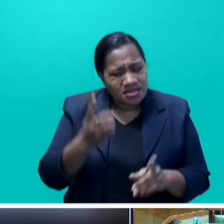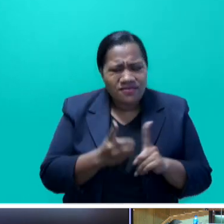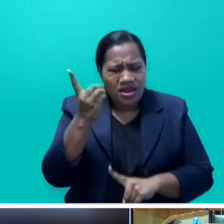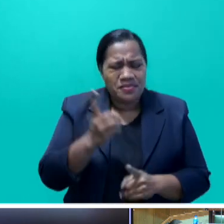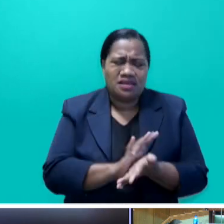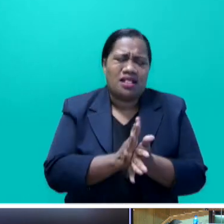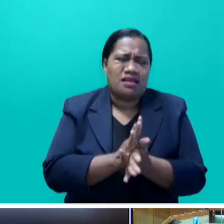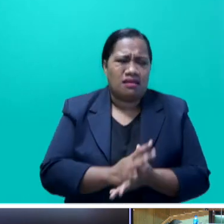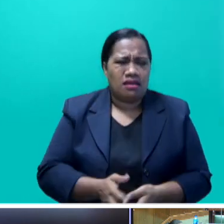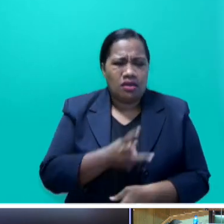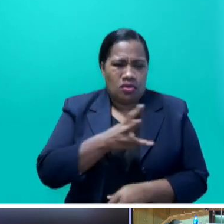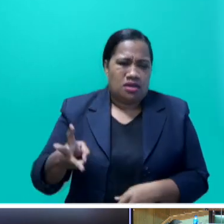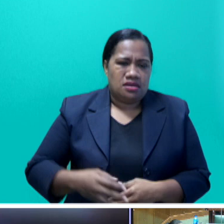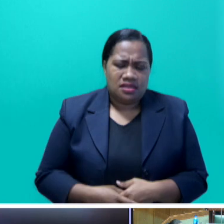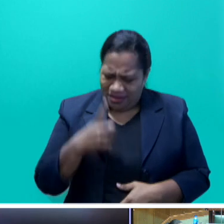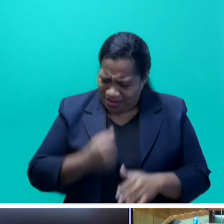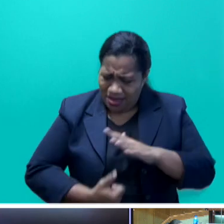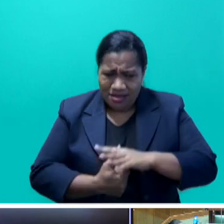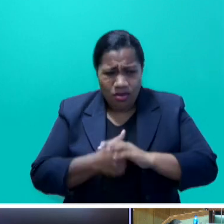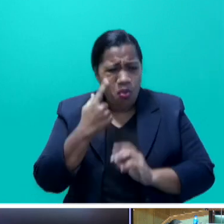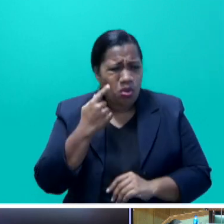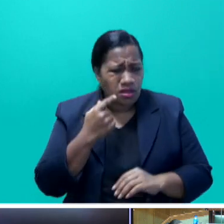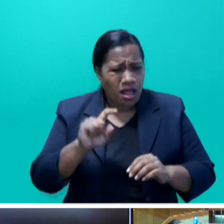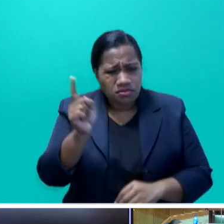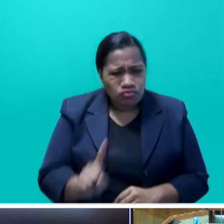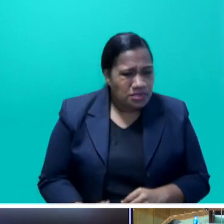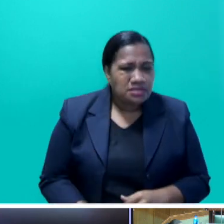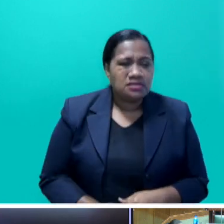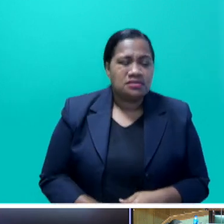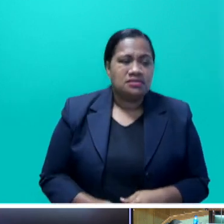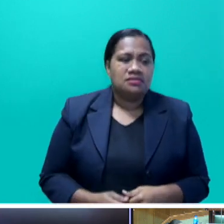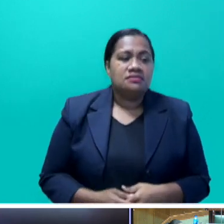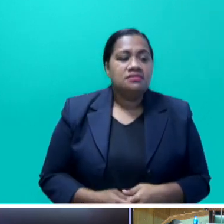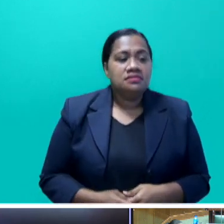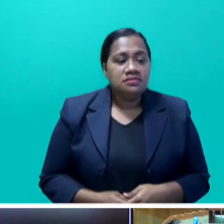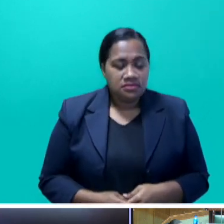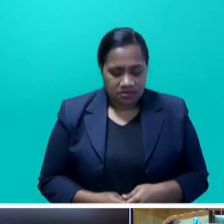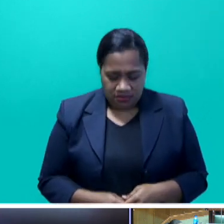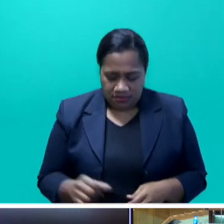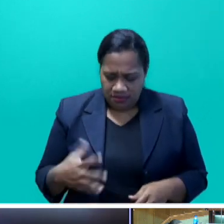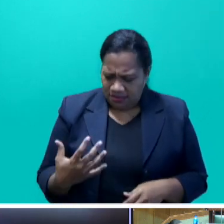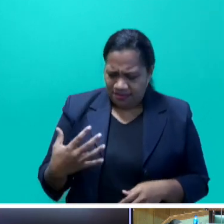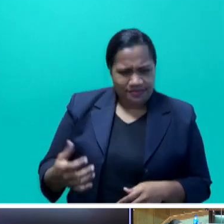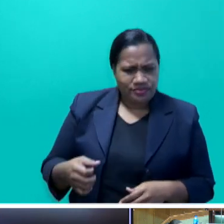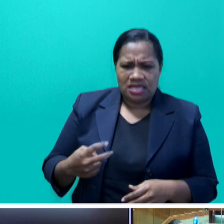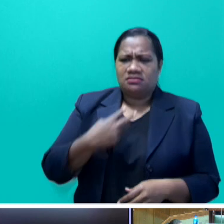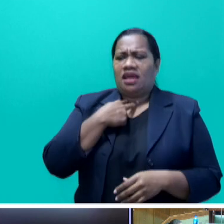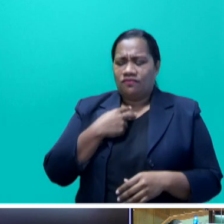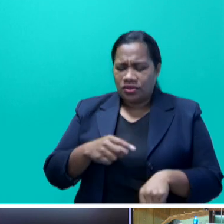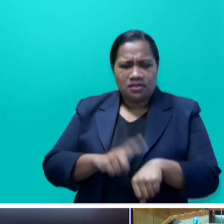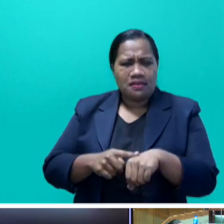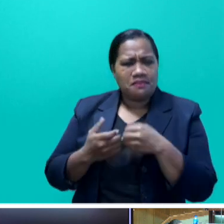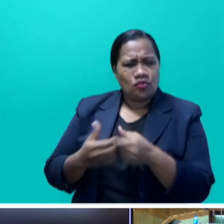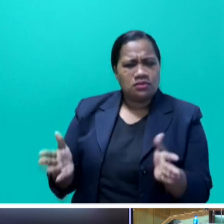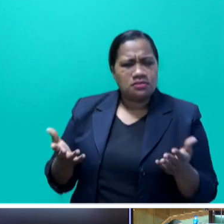word. They think access to water and electricity should be held up by time-wasting approvals. Every day, since